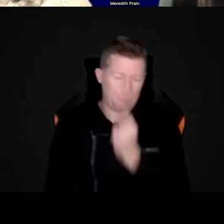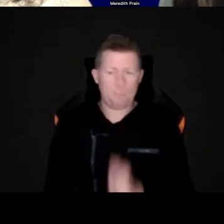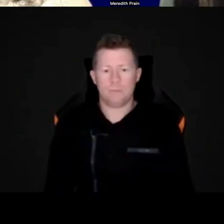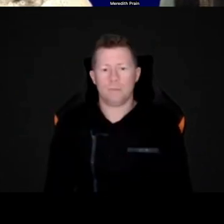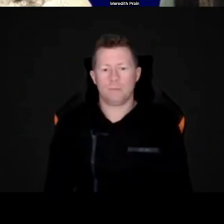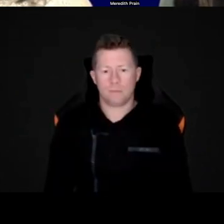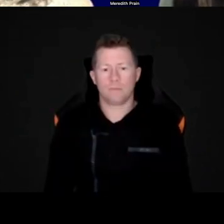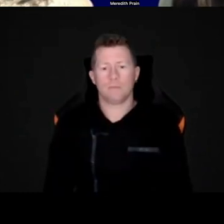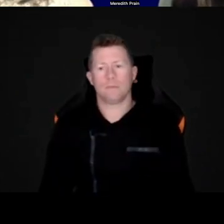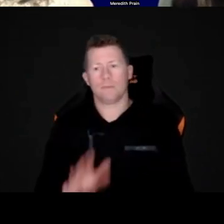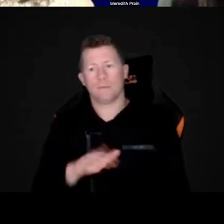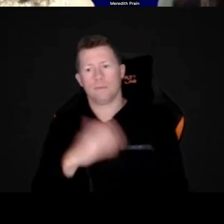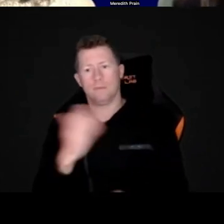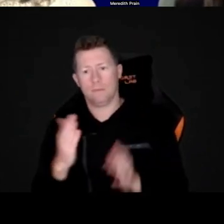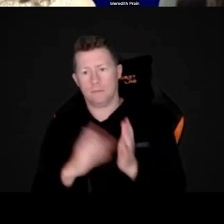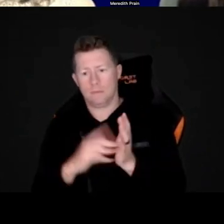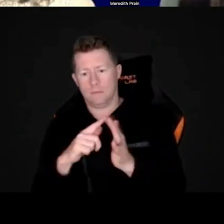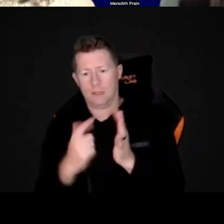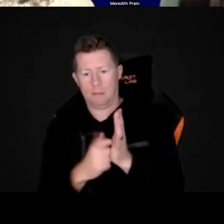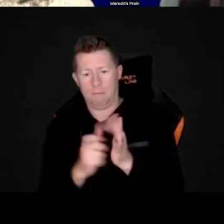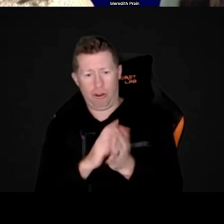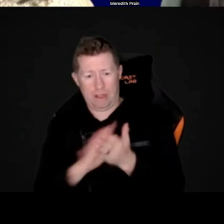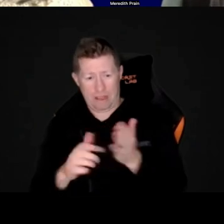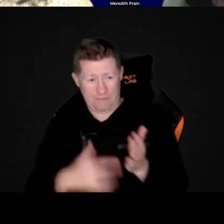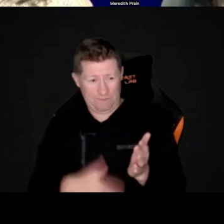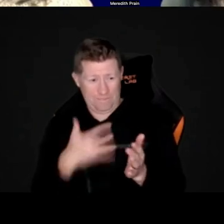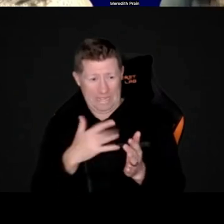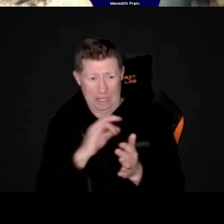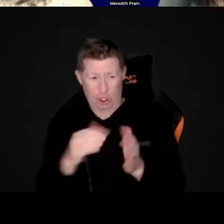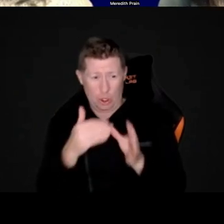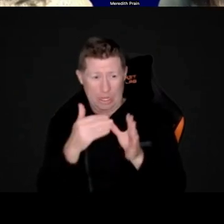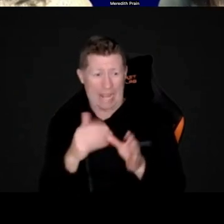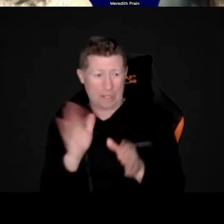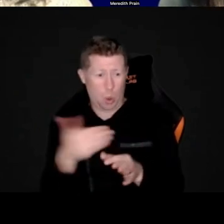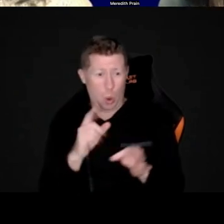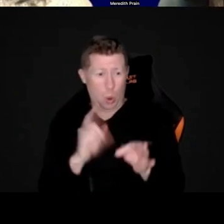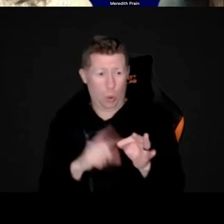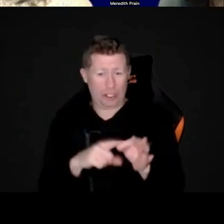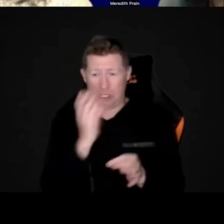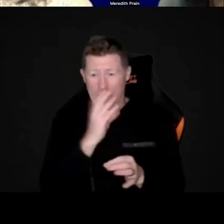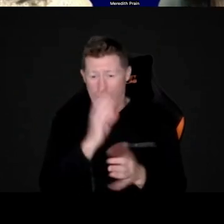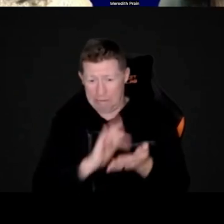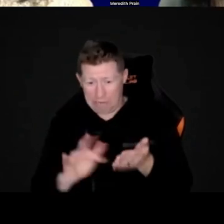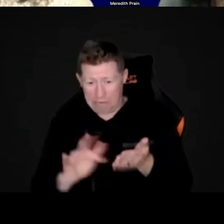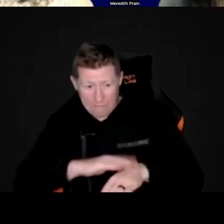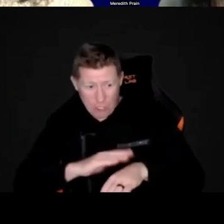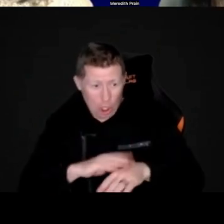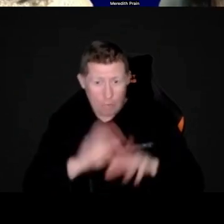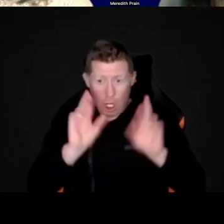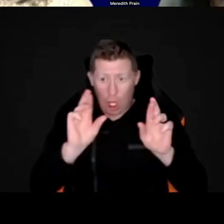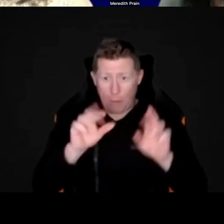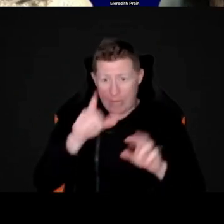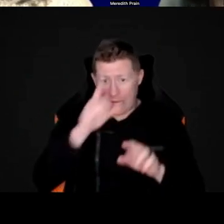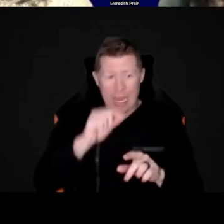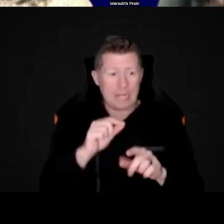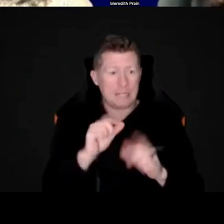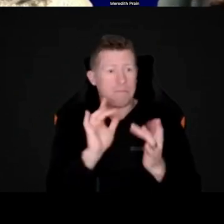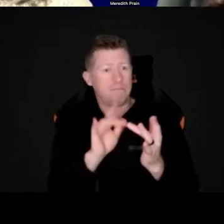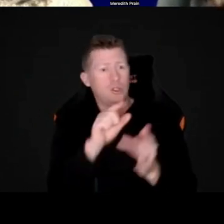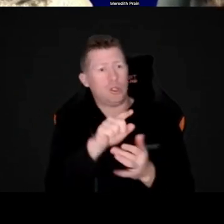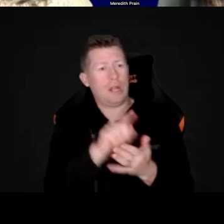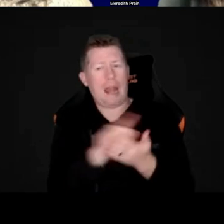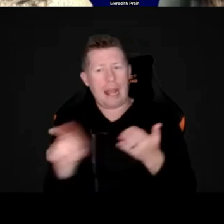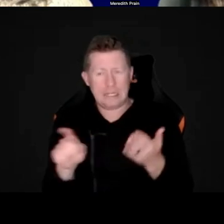Thanks. I, I suspect we're not going to quite get to every question, but, um, hopefully people might be able to follow up with you, Natalia.